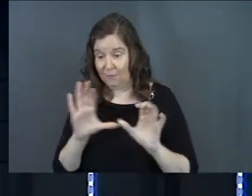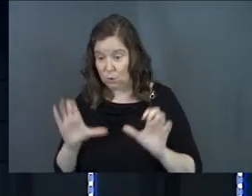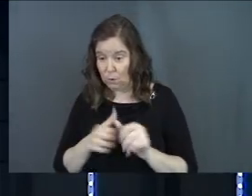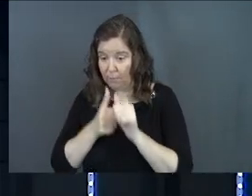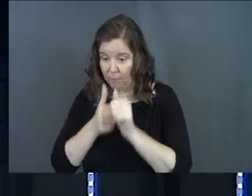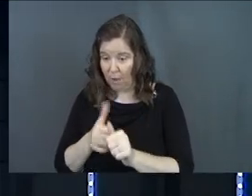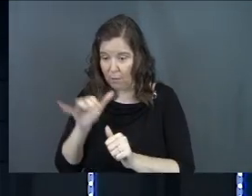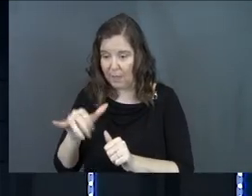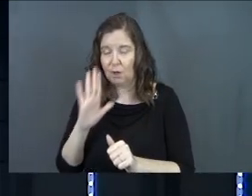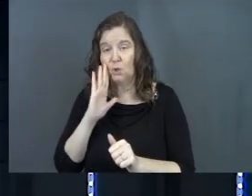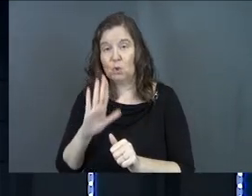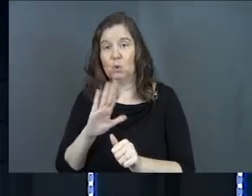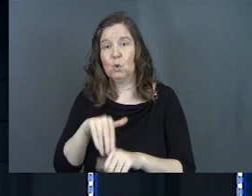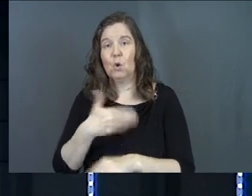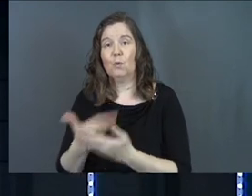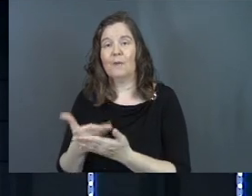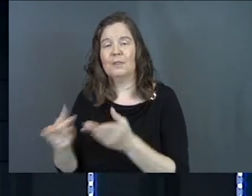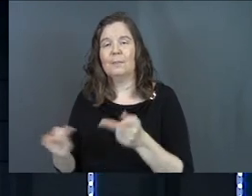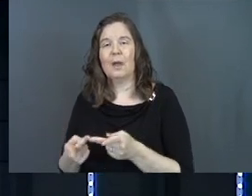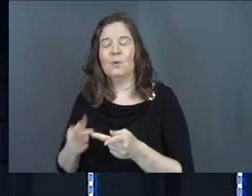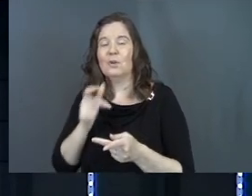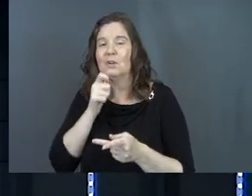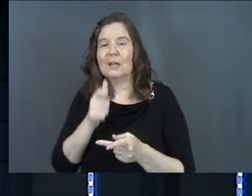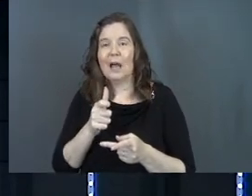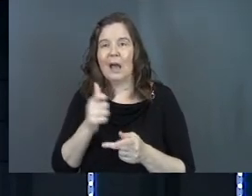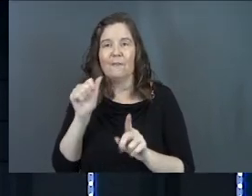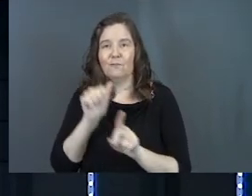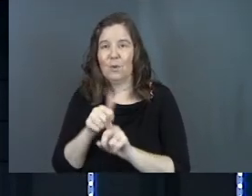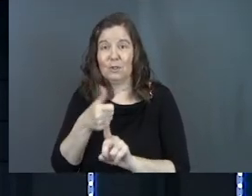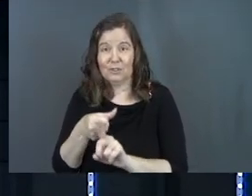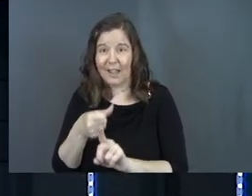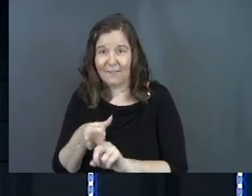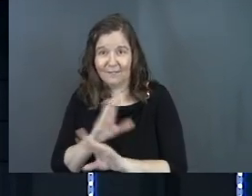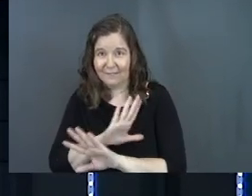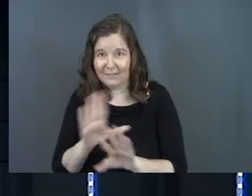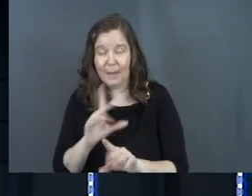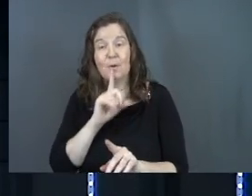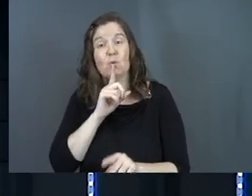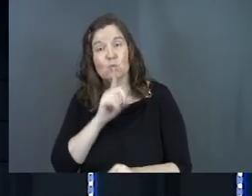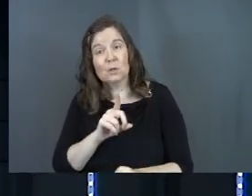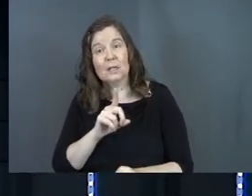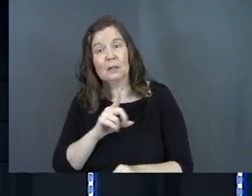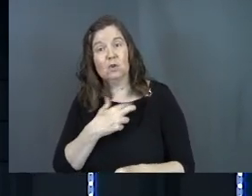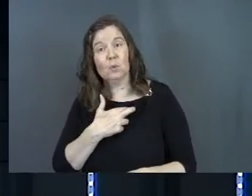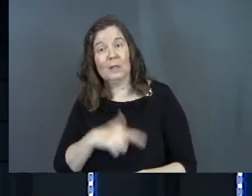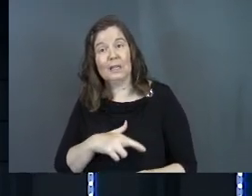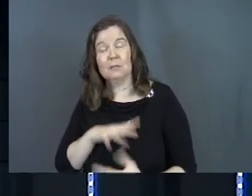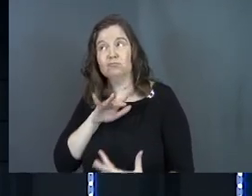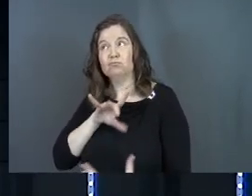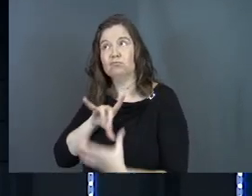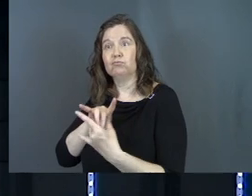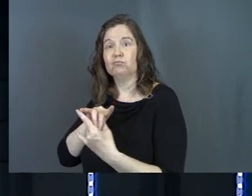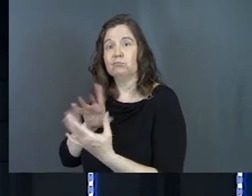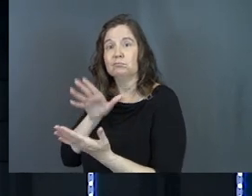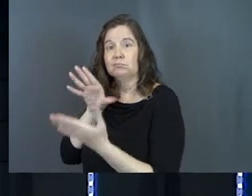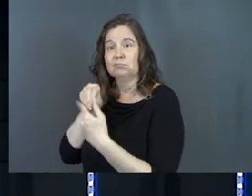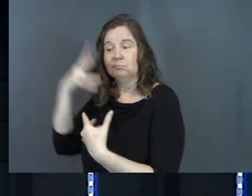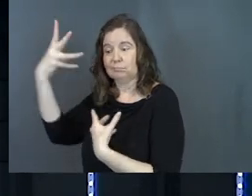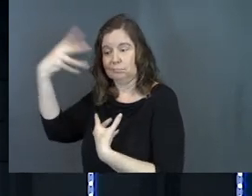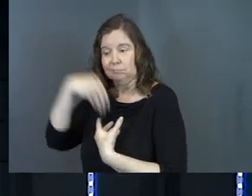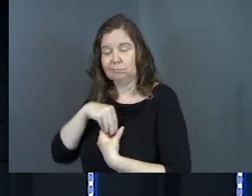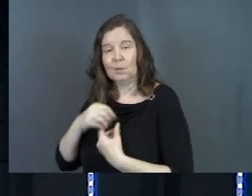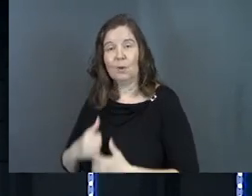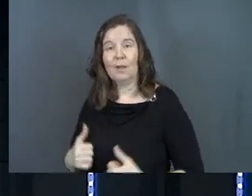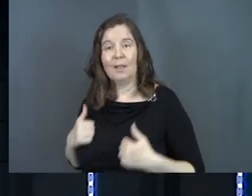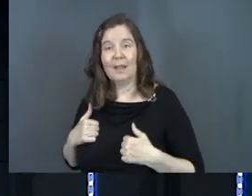do all of that, you land here at this place where you're no longer fooling yourselves, but you have true and genuine religion. It actually came into your